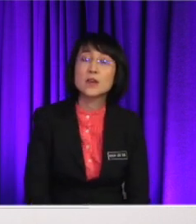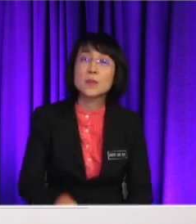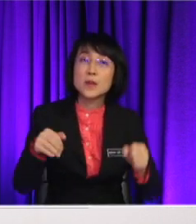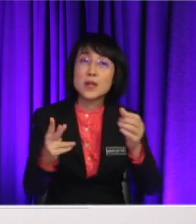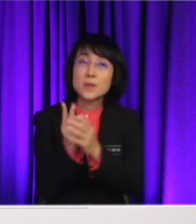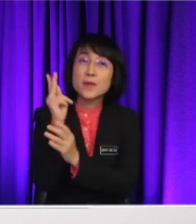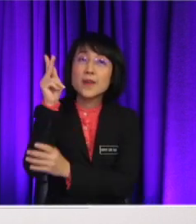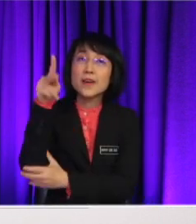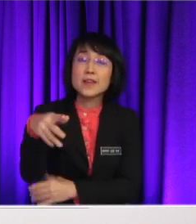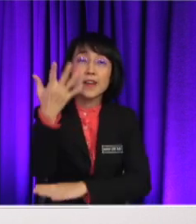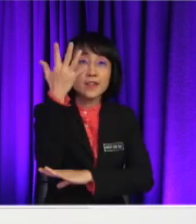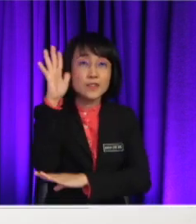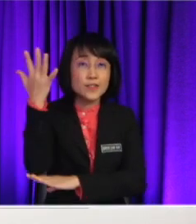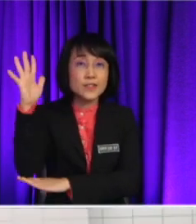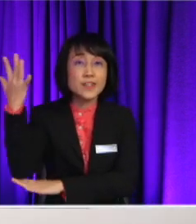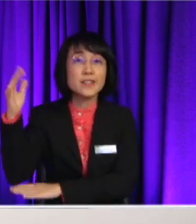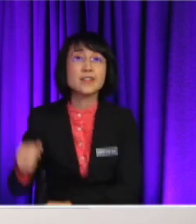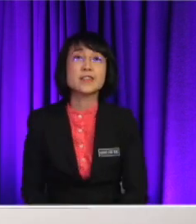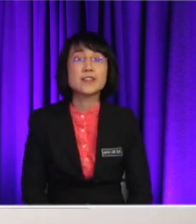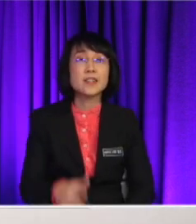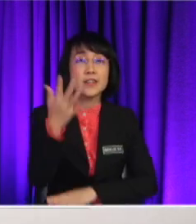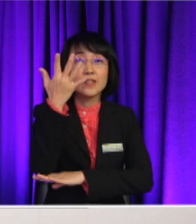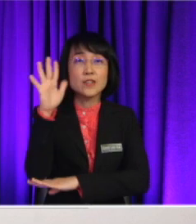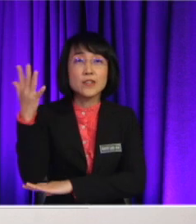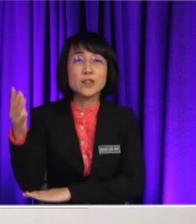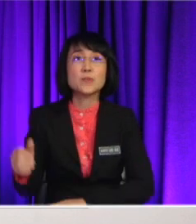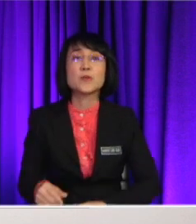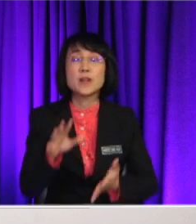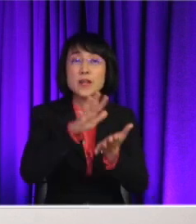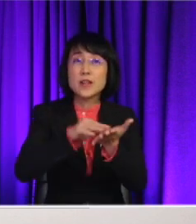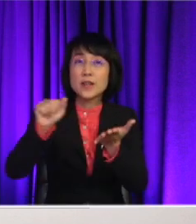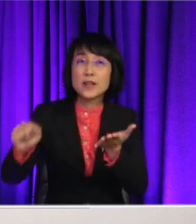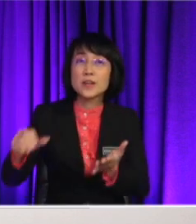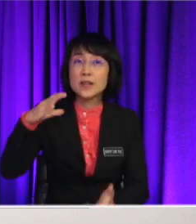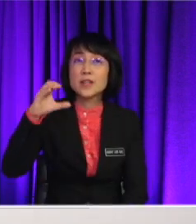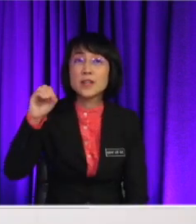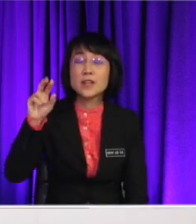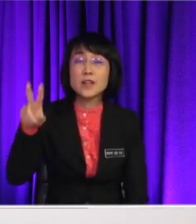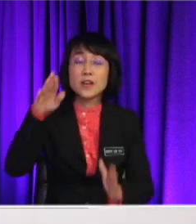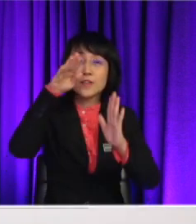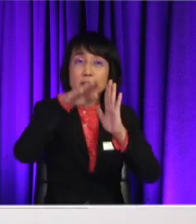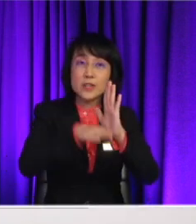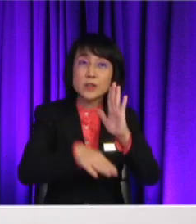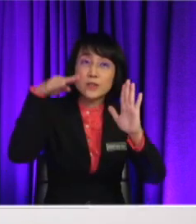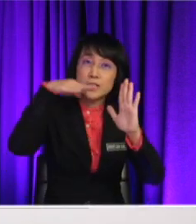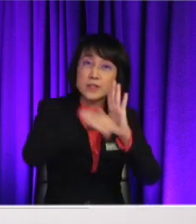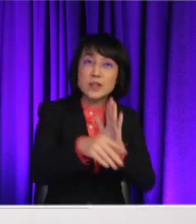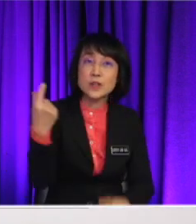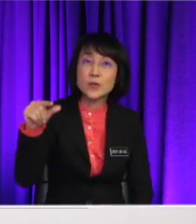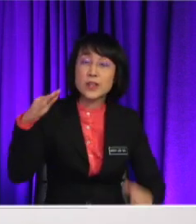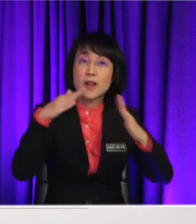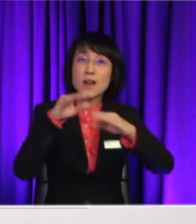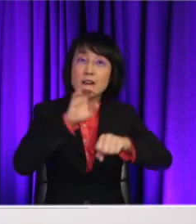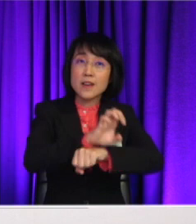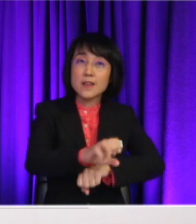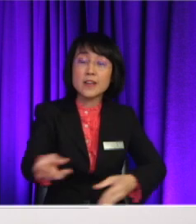trees as possible. The tree can help in removing carbon dioxide and reduce the greenhouse effect, as well provide us clean